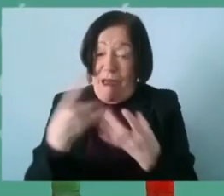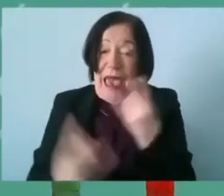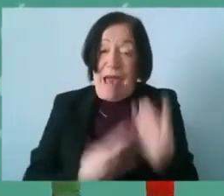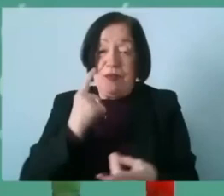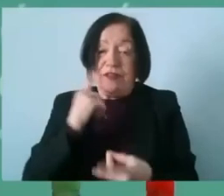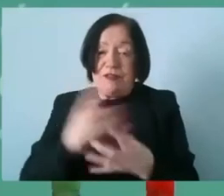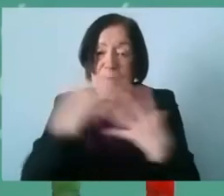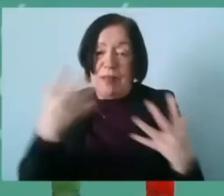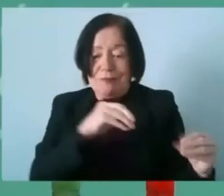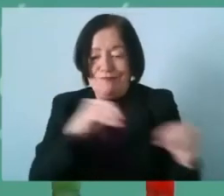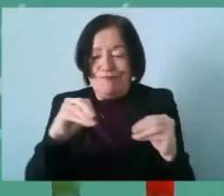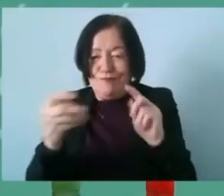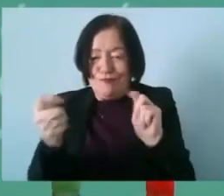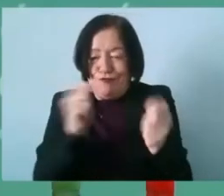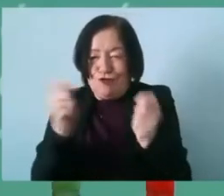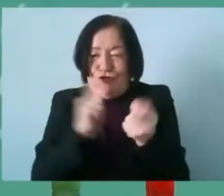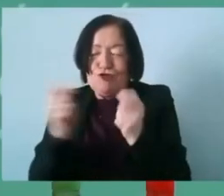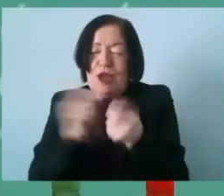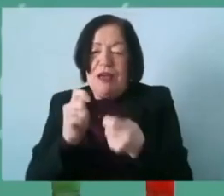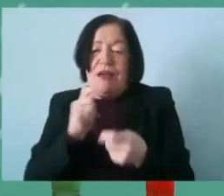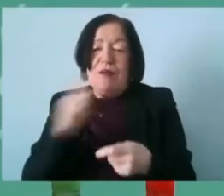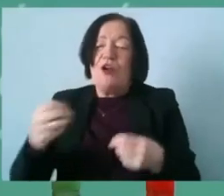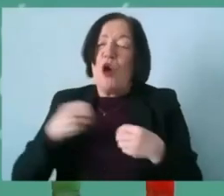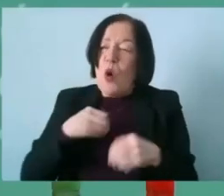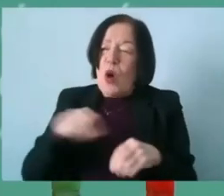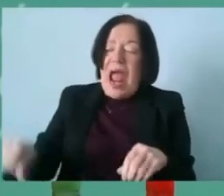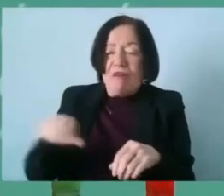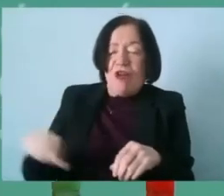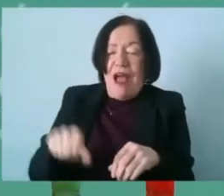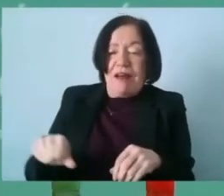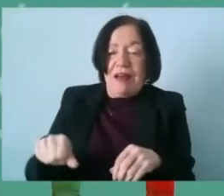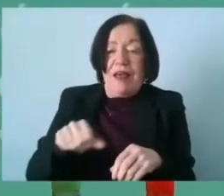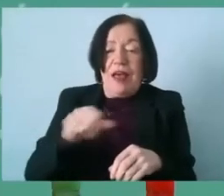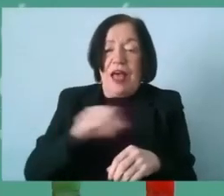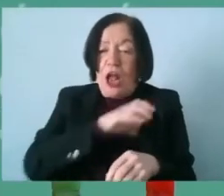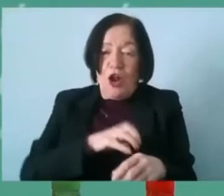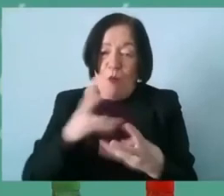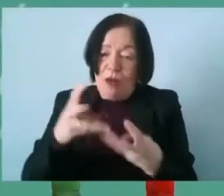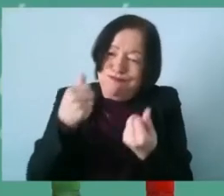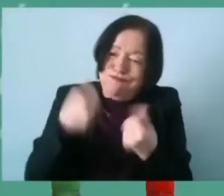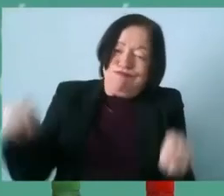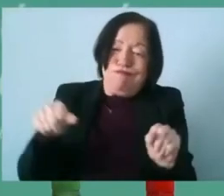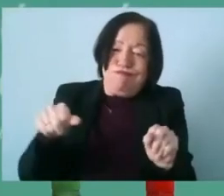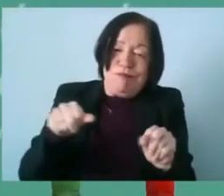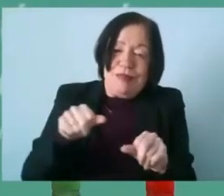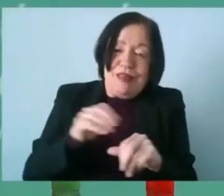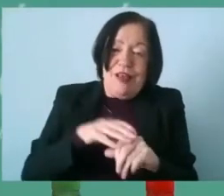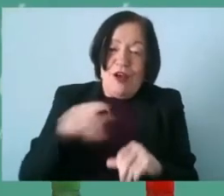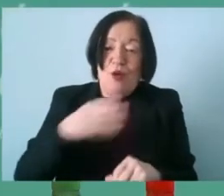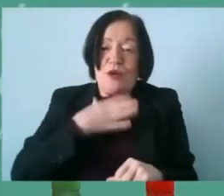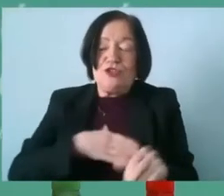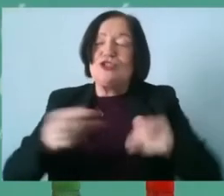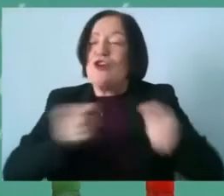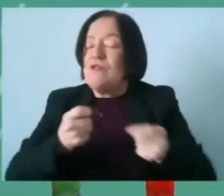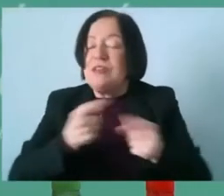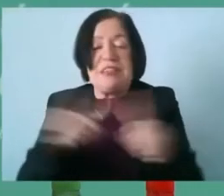big move will will be and but at a local level it's like anything a club will make it work and because essentially it's we're just governed differently